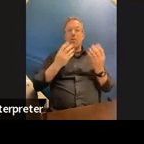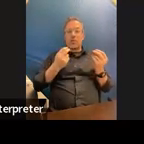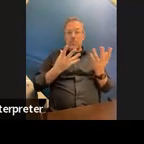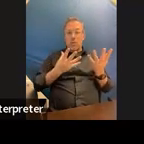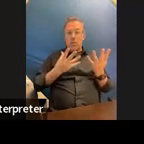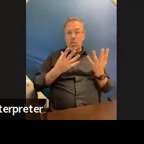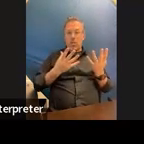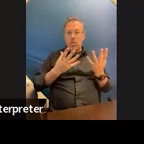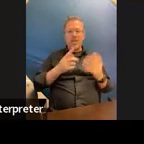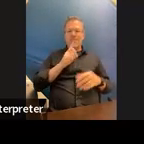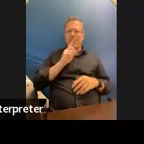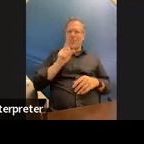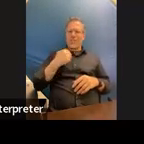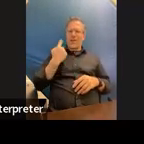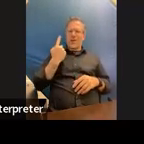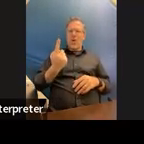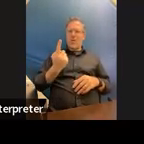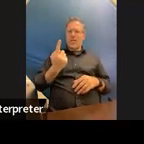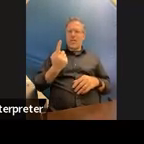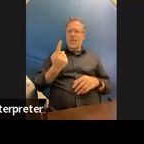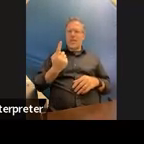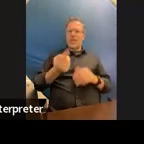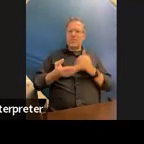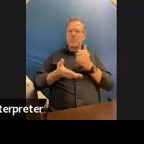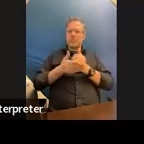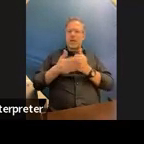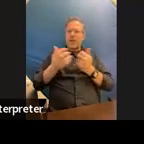accommodations to address that visual impairment